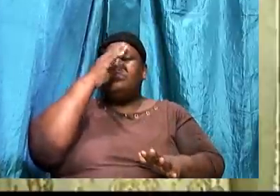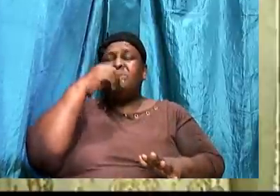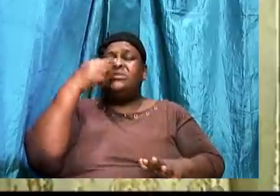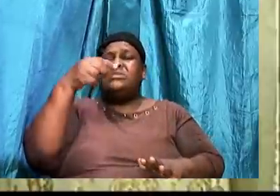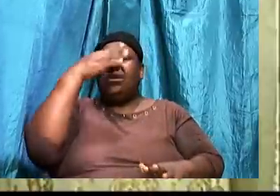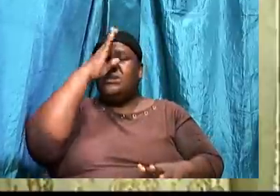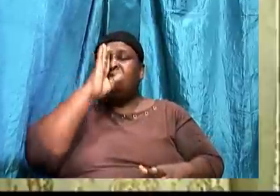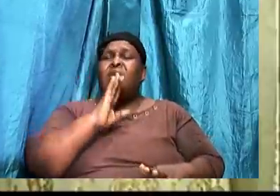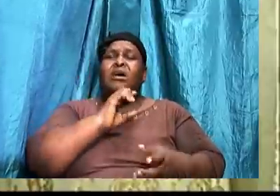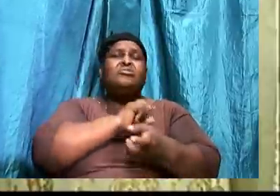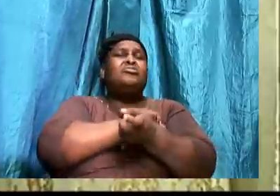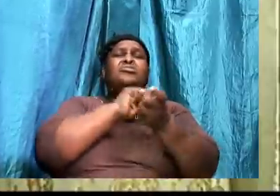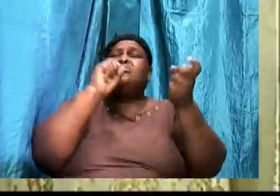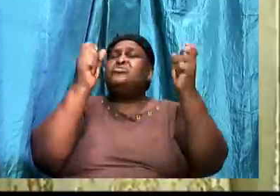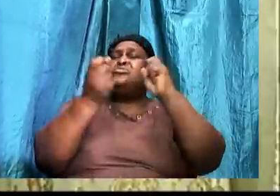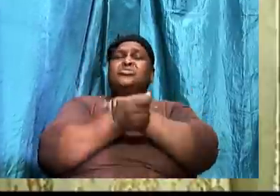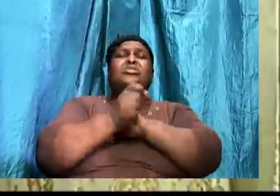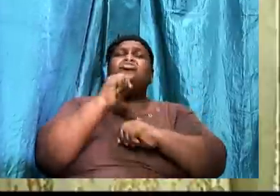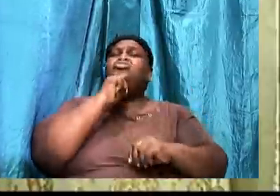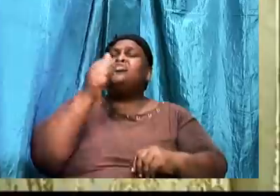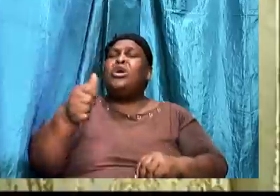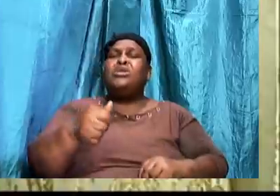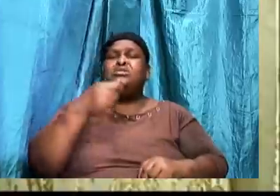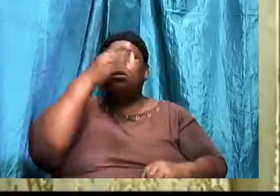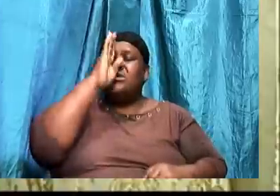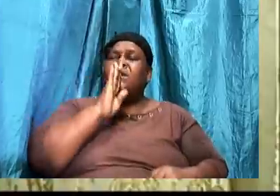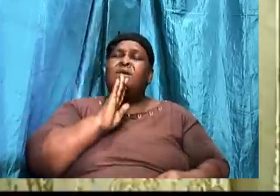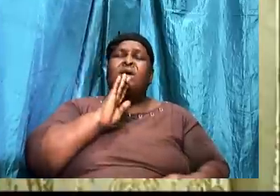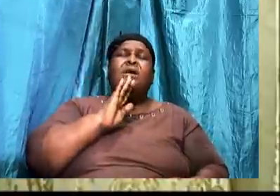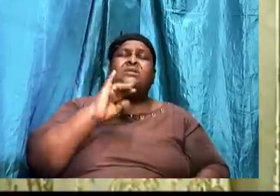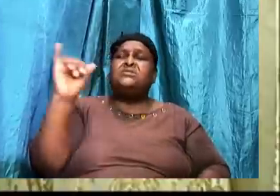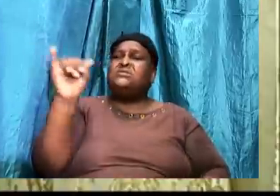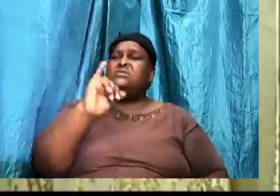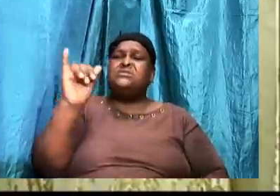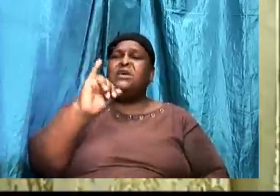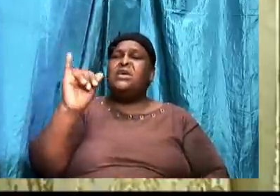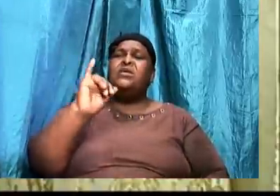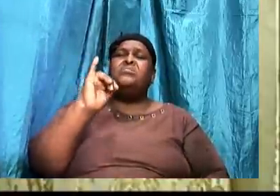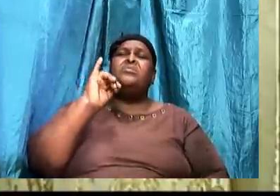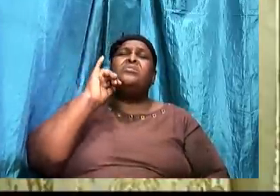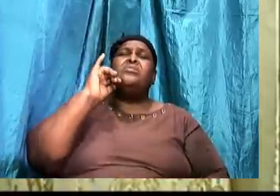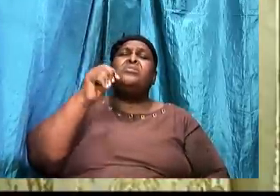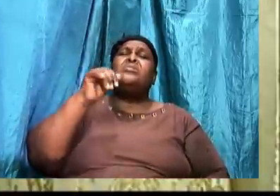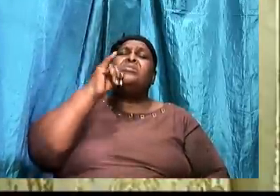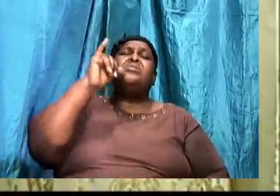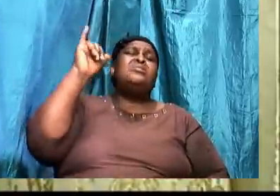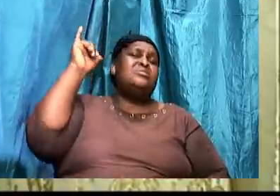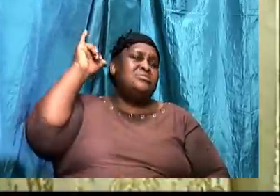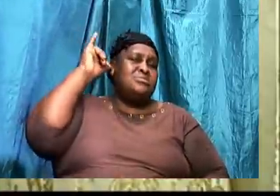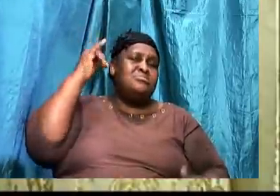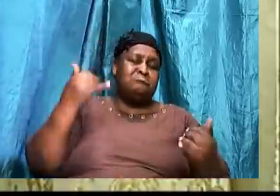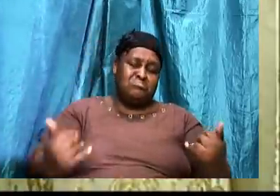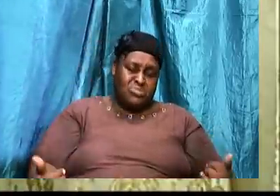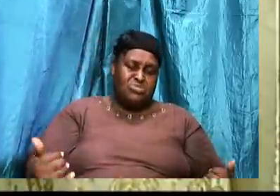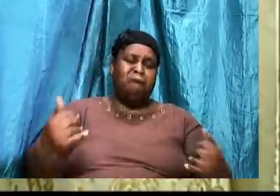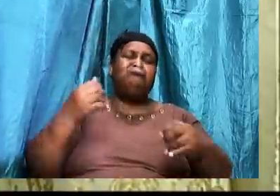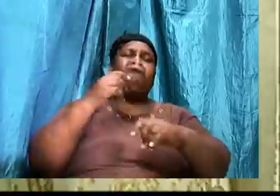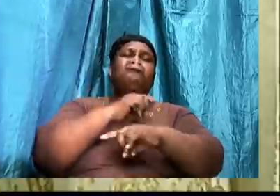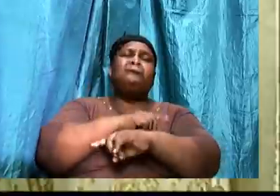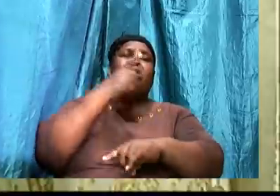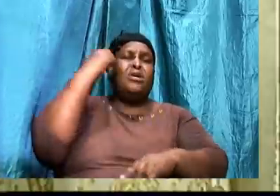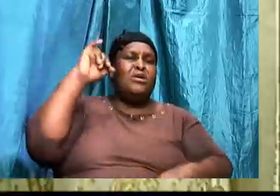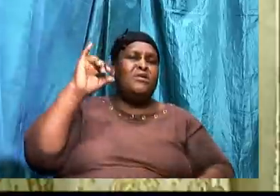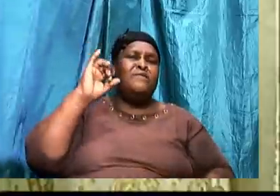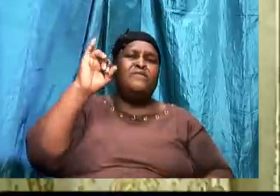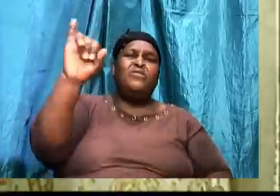He changes not. He is the same yesterday. Today. And forever. So if something